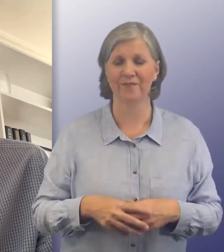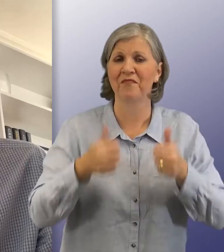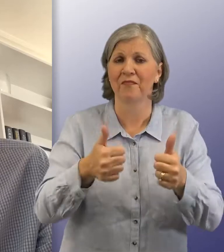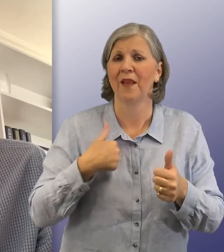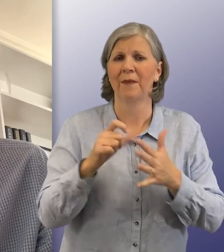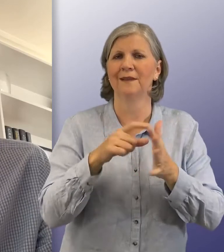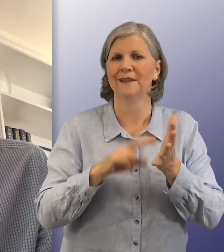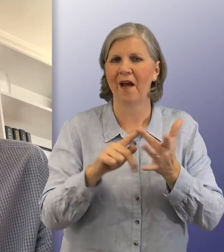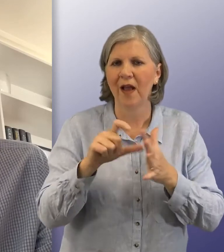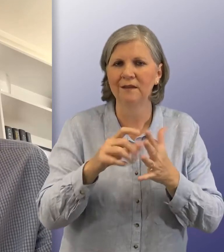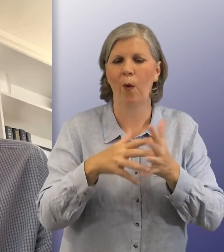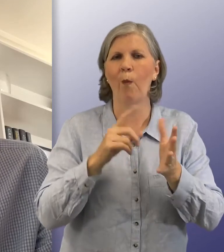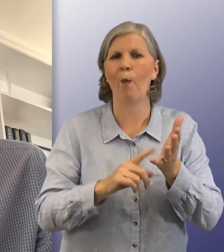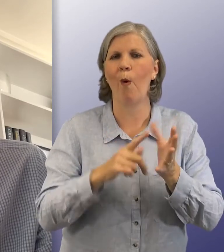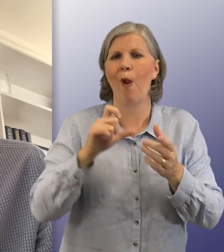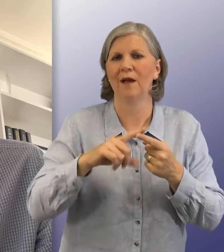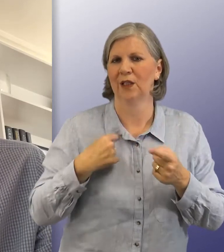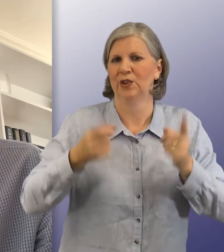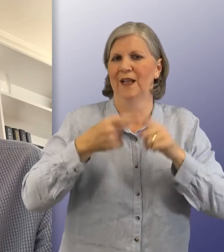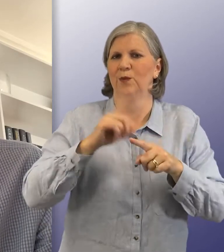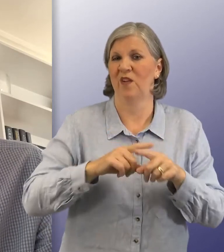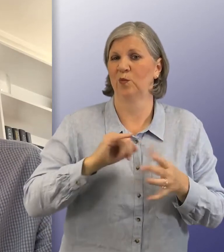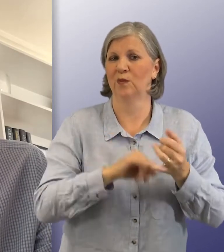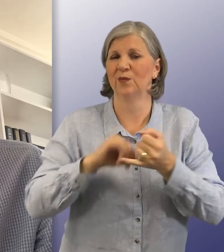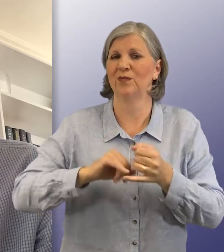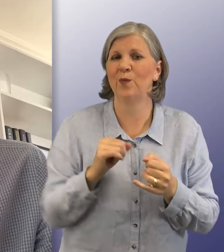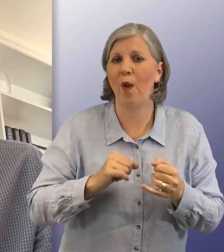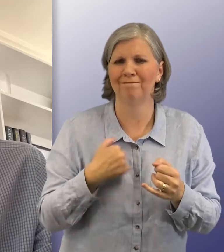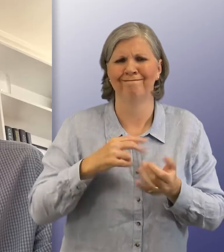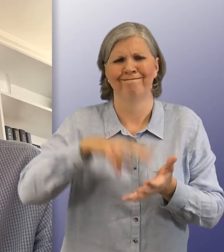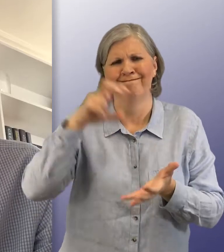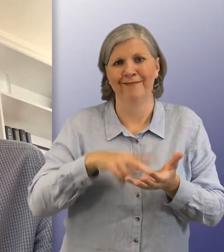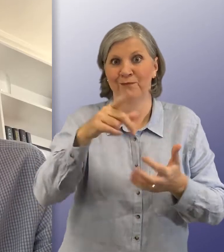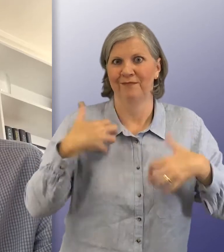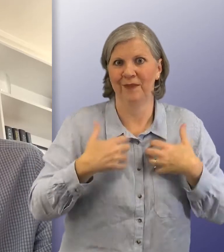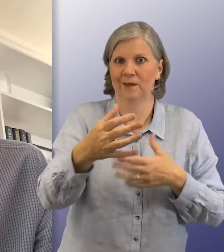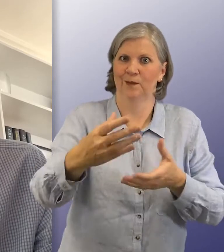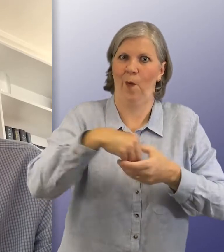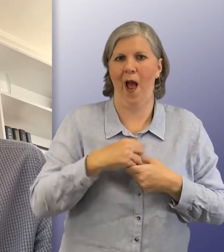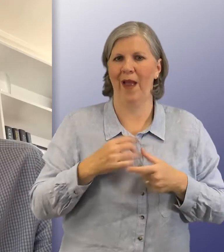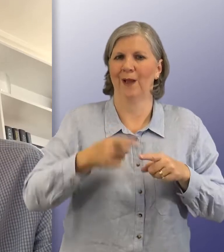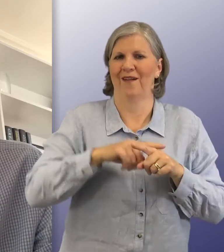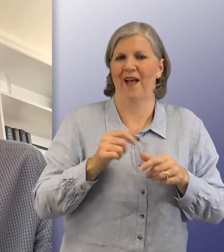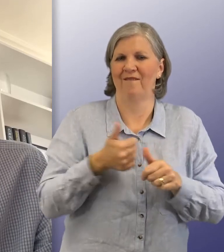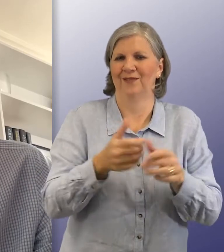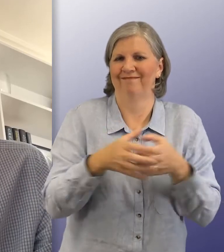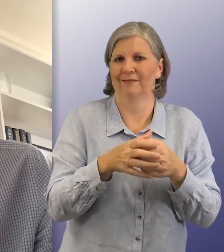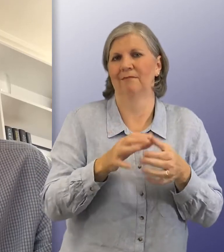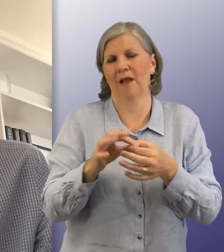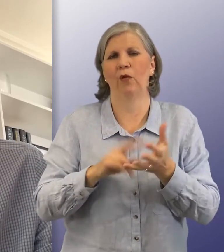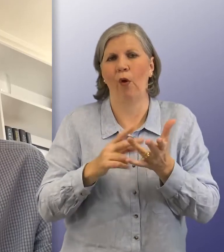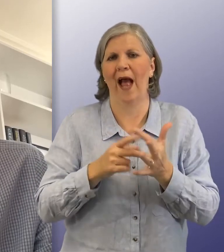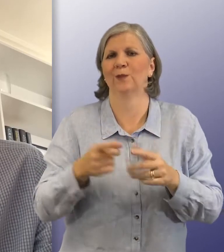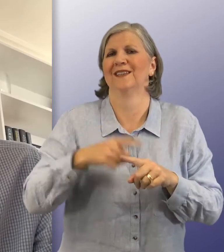Hi, I'm David Wallace, Chief Executive of Social Security Scotland and I'm delighted that you're interested in joining our Executive Advisory Body as a non